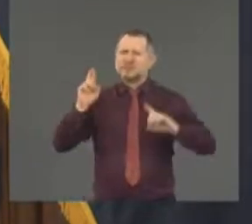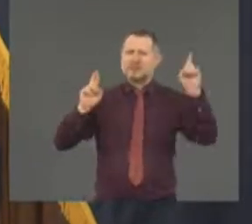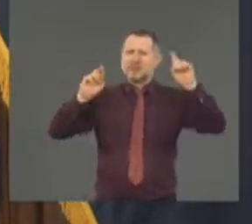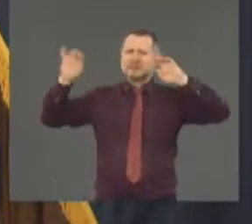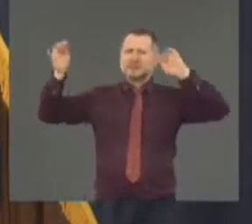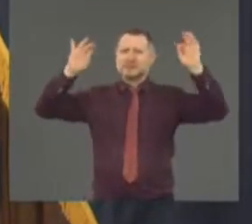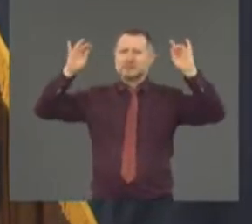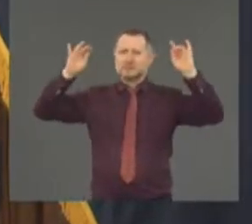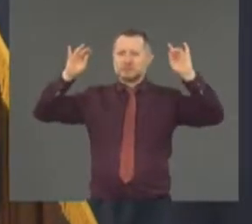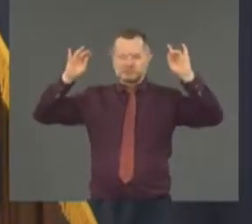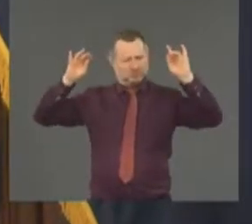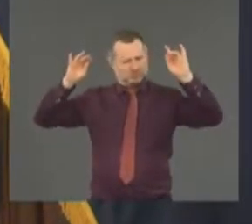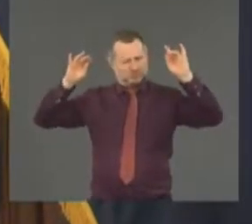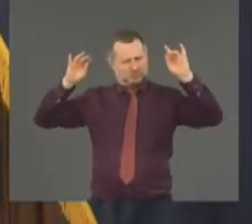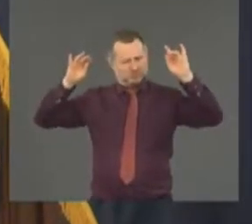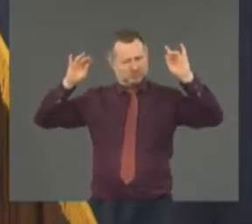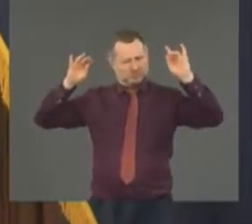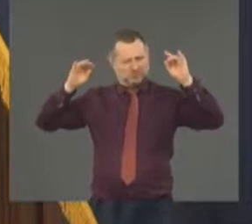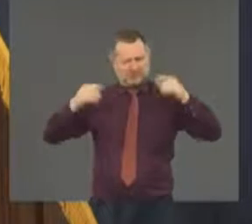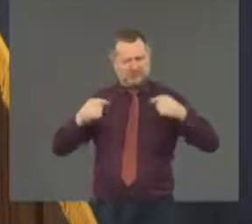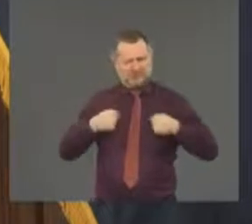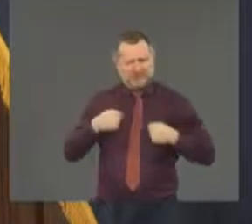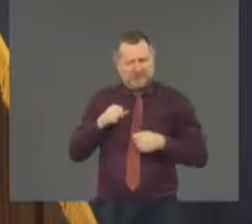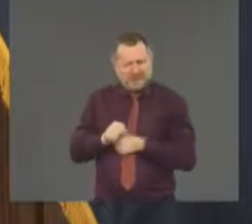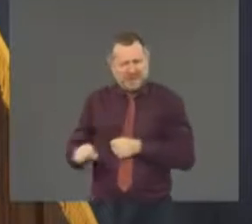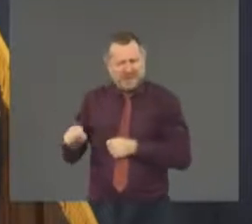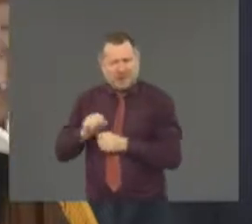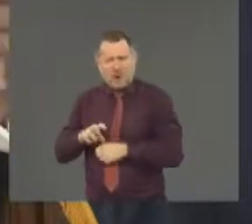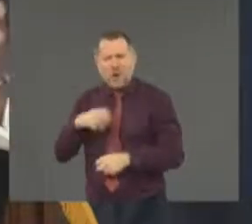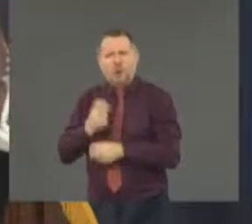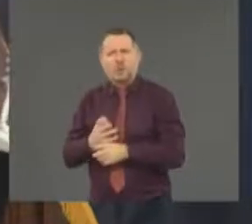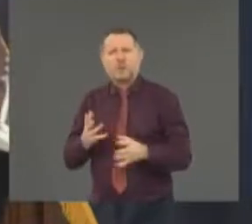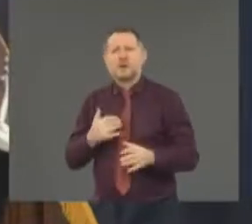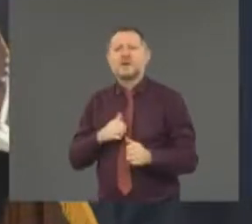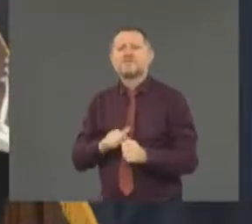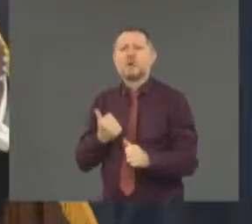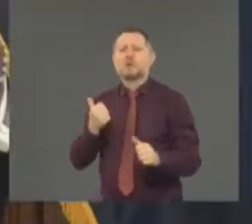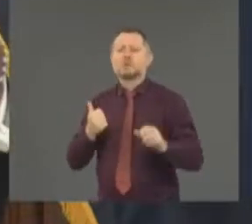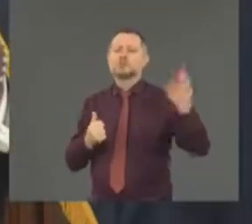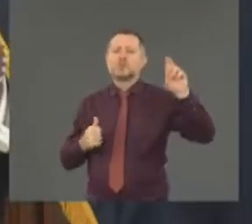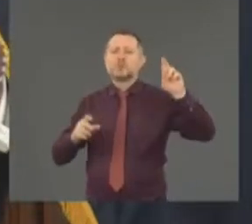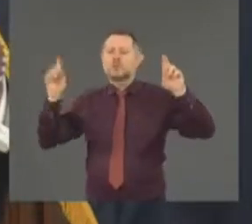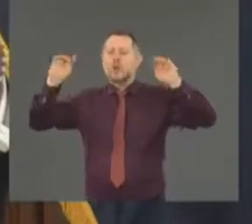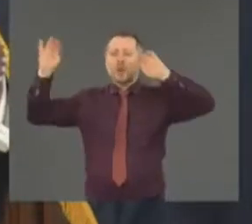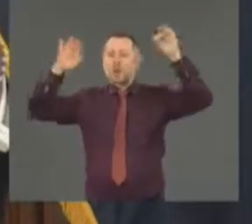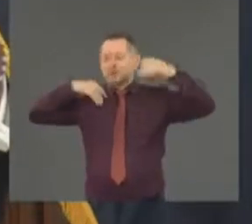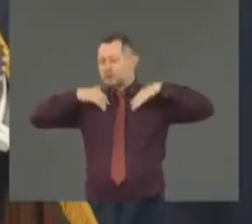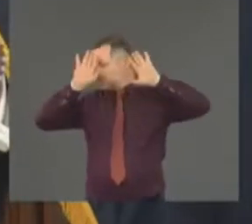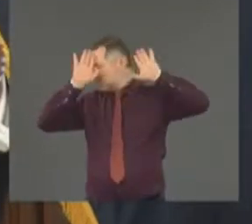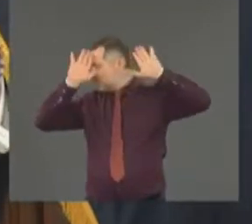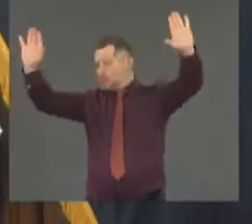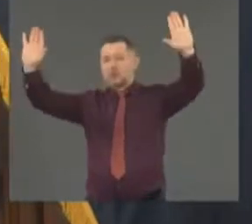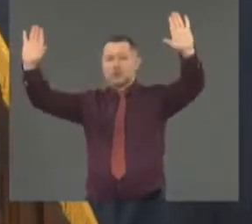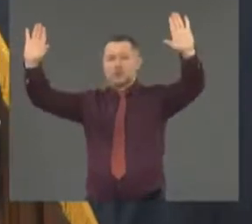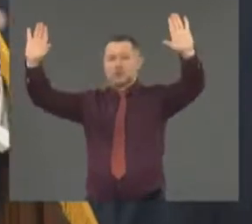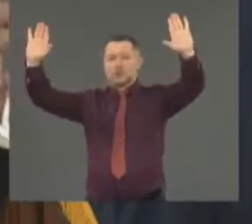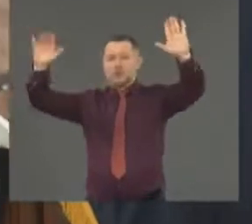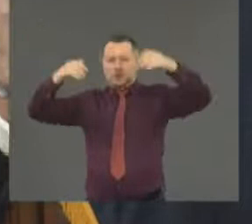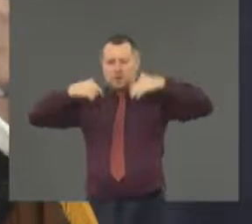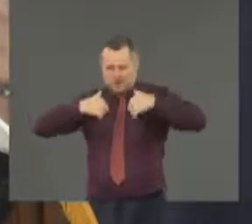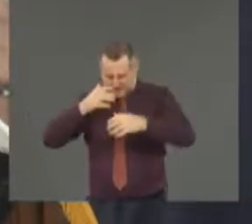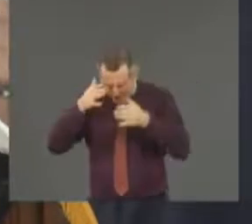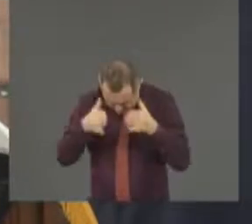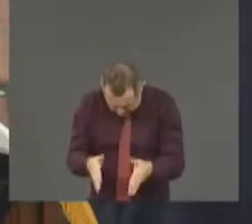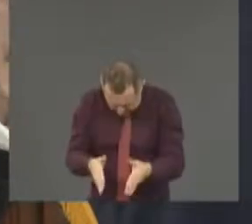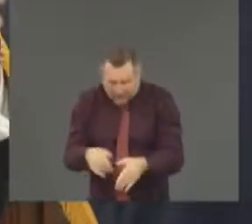to stay away from the politics. I worked very hard to work with the president to do the best for New